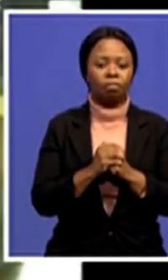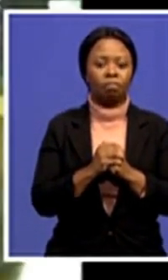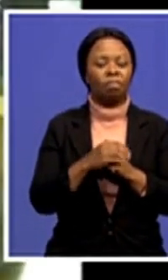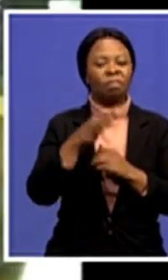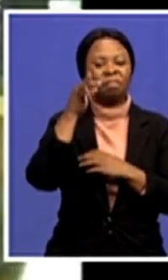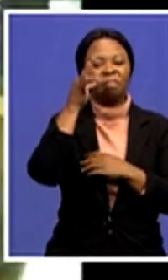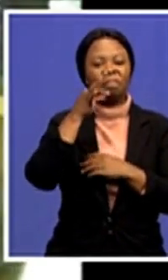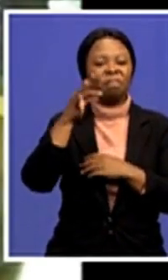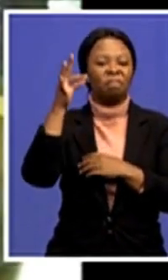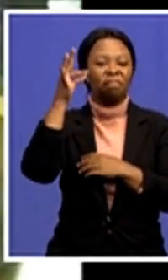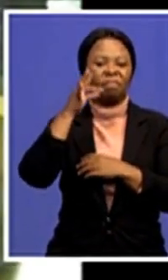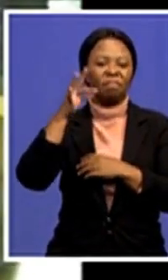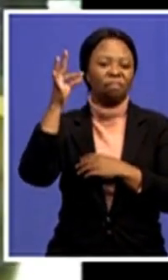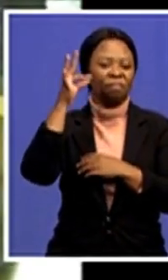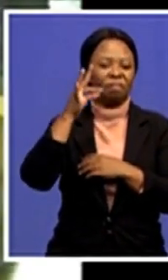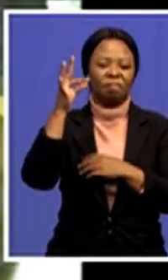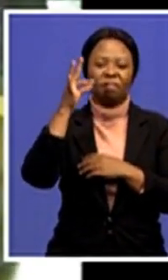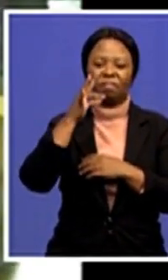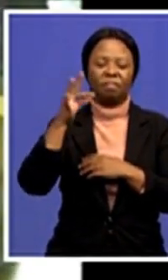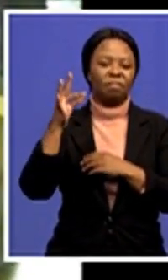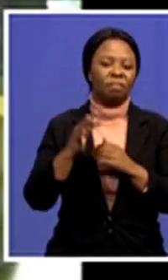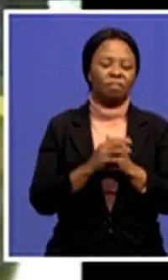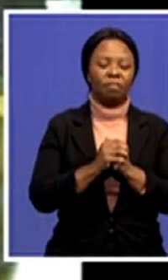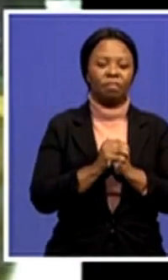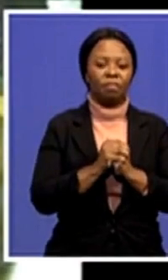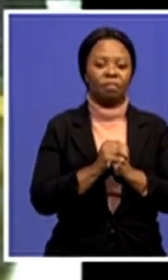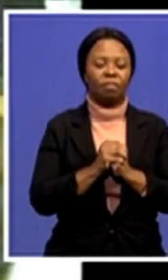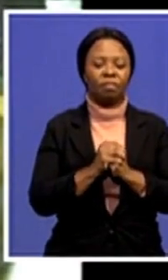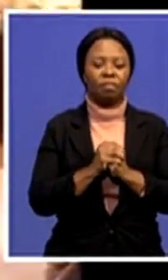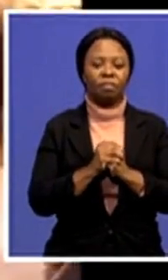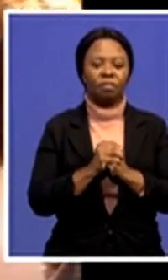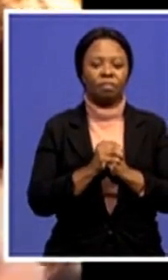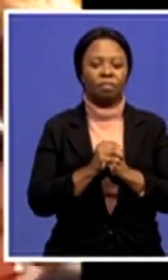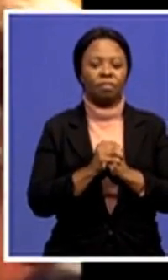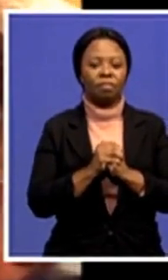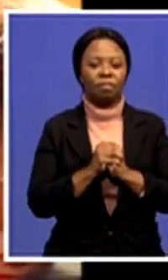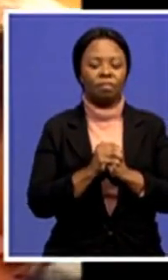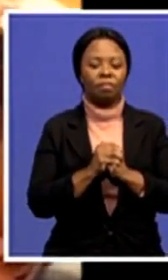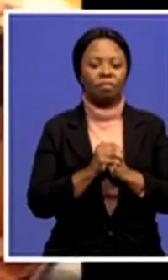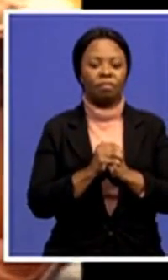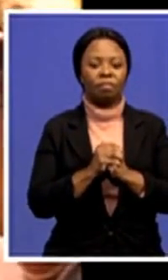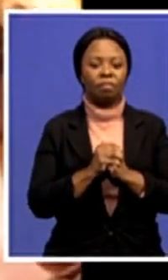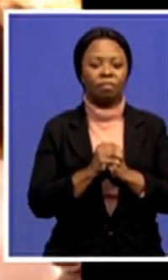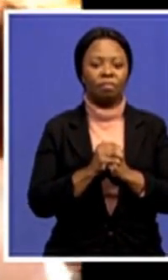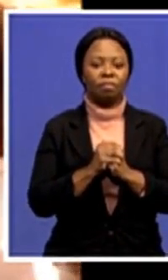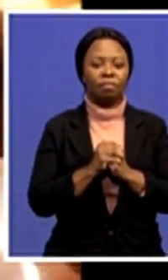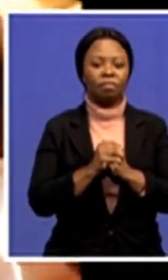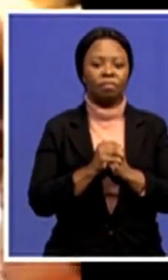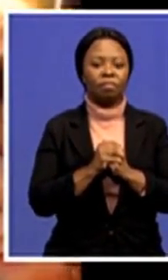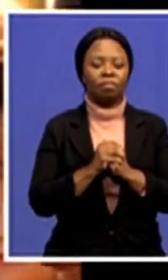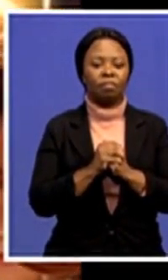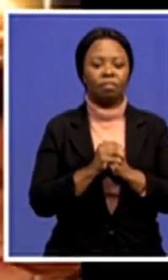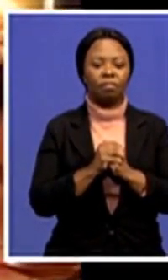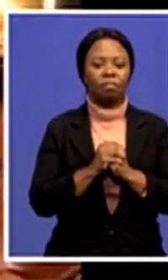.K.K.K.K.K.K.K.K.K.K.K.K.K